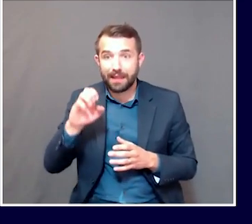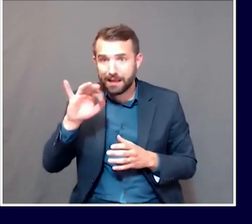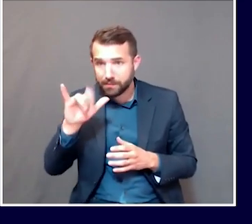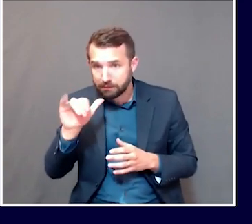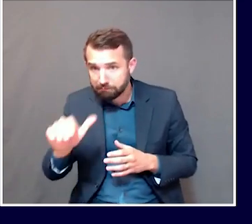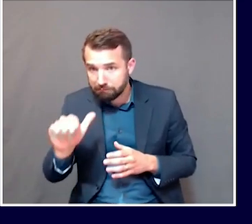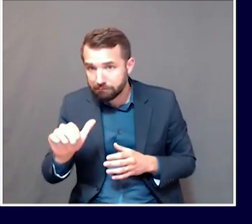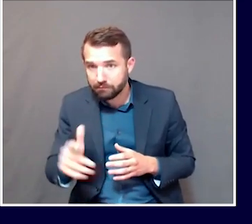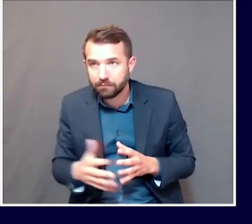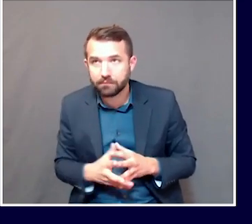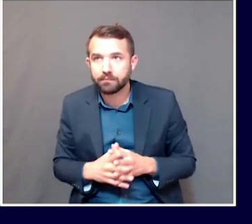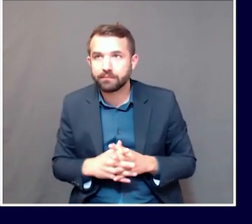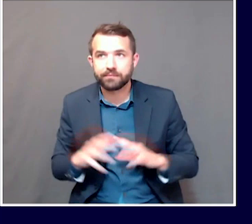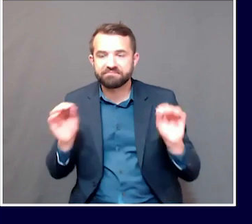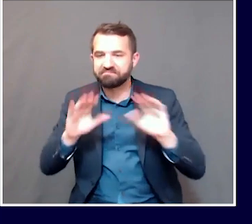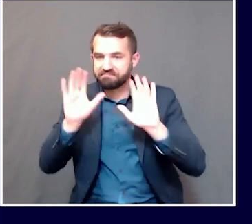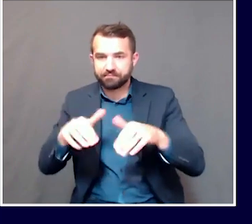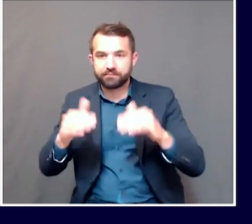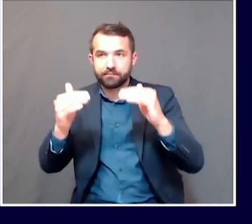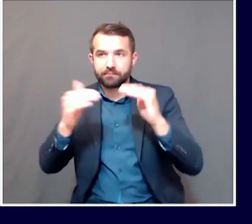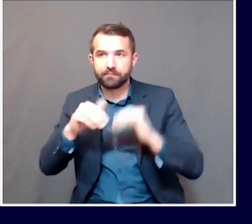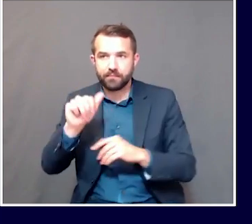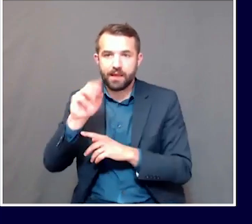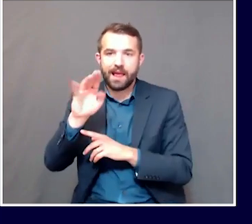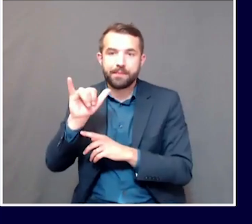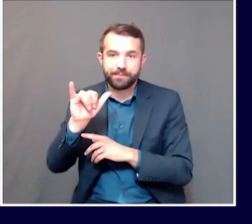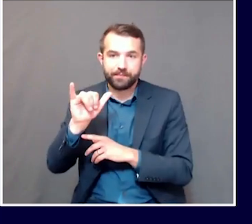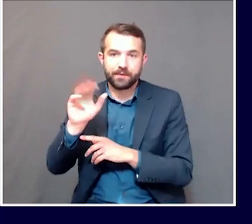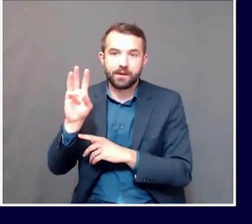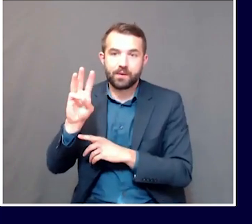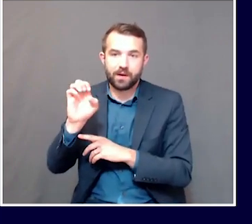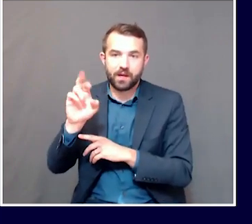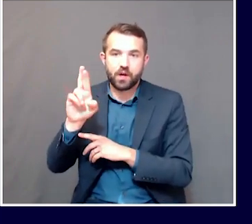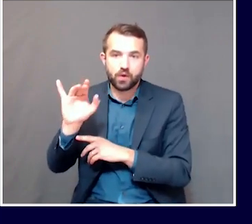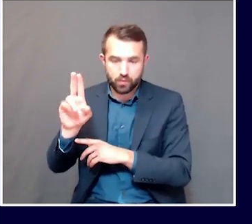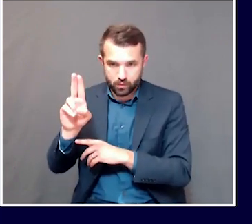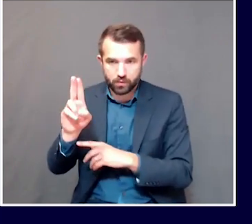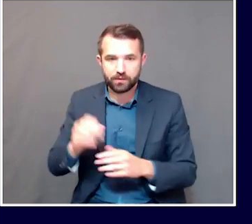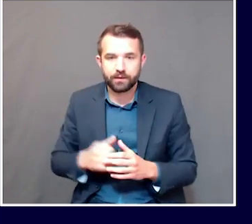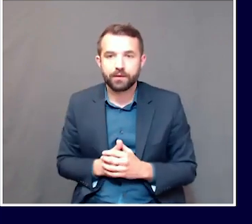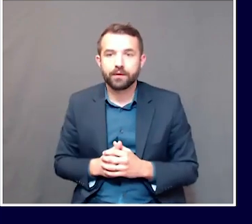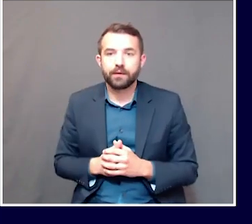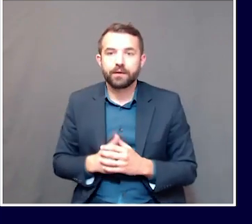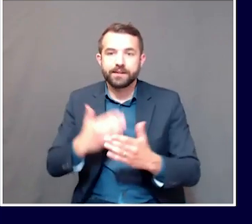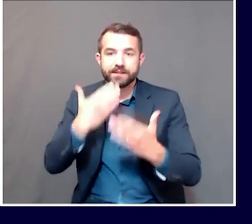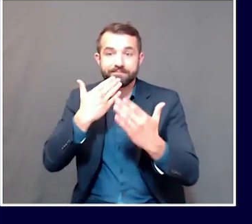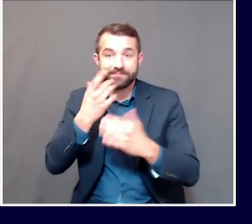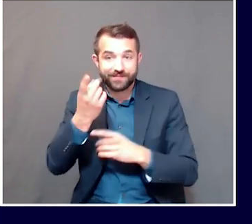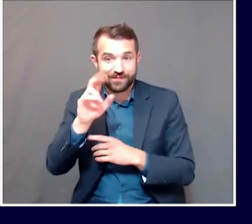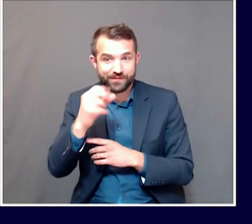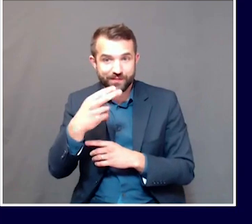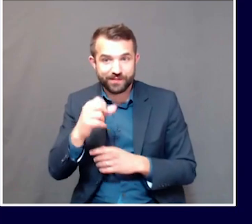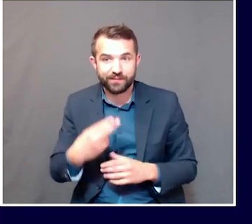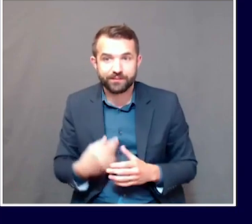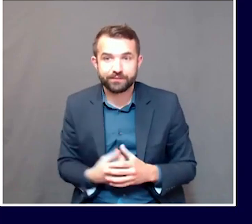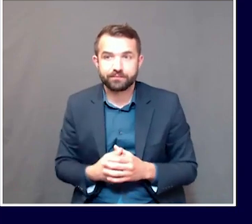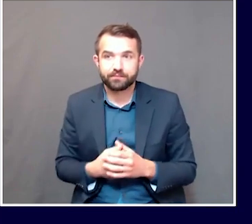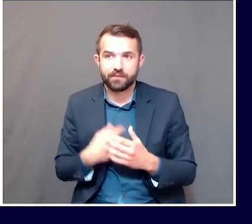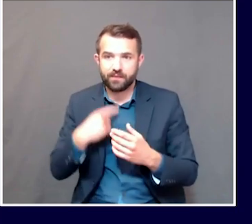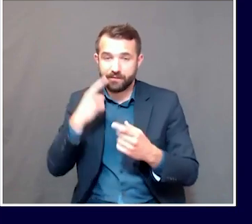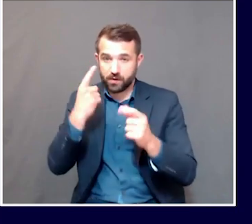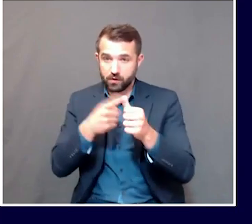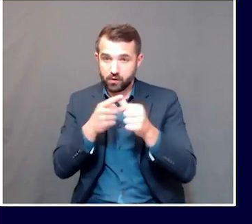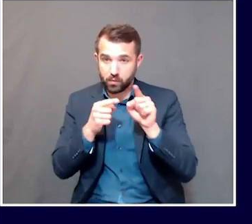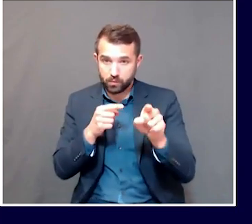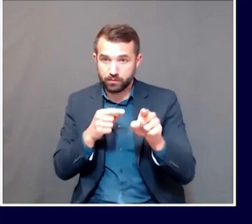All right, we're going to turn next to Amy Brown at WERU. Thank you, Dr. Shah. First question for you. Are you concerned that